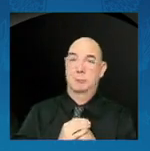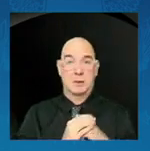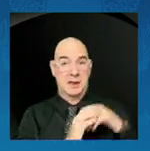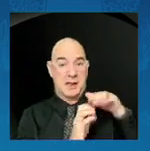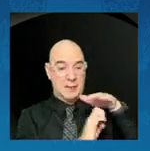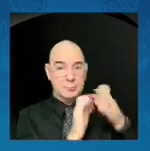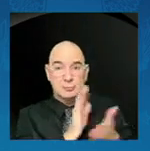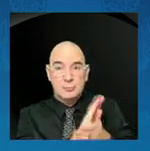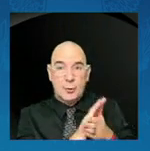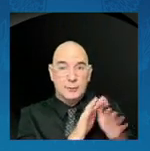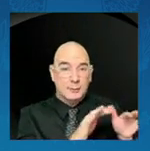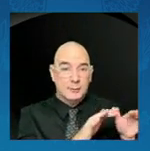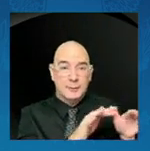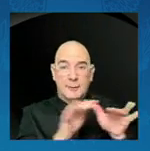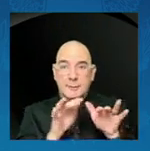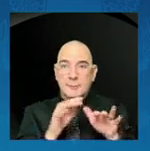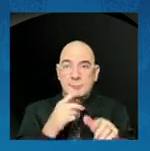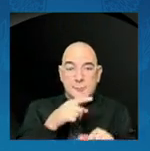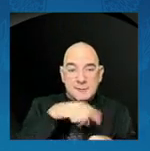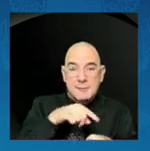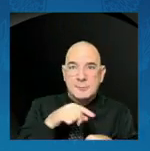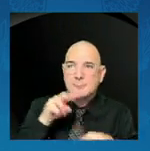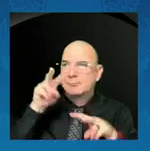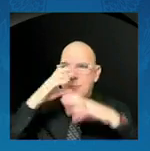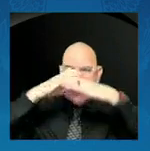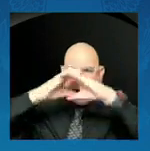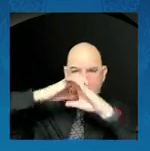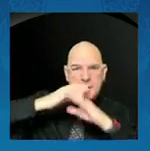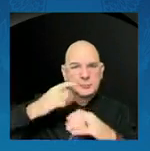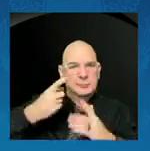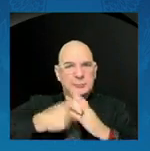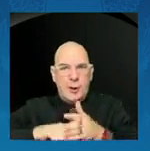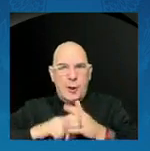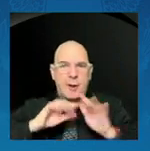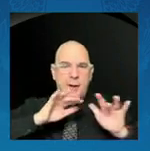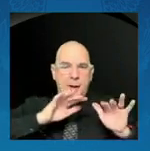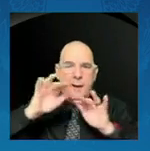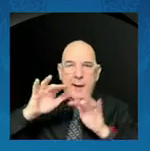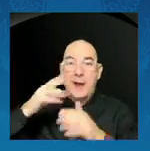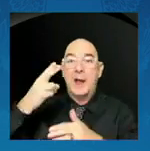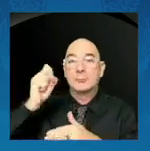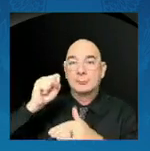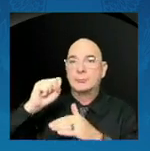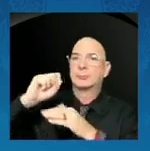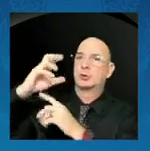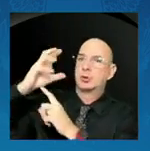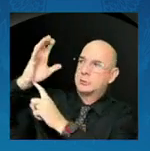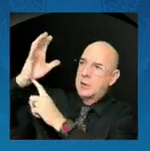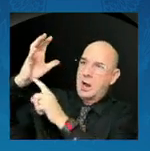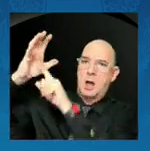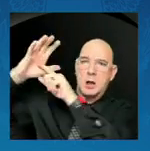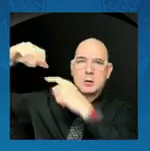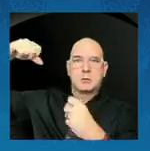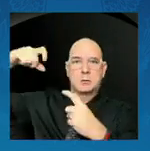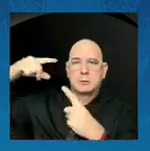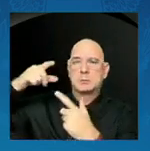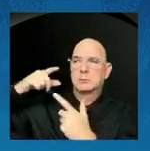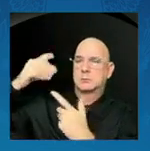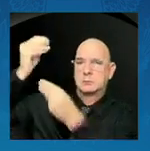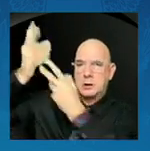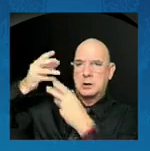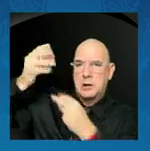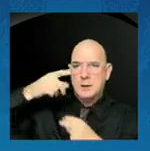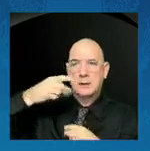To the college student analyzing satellite data. To the trades apprentice, who is learning